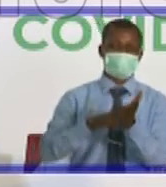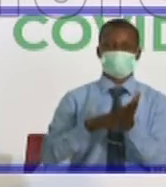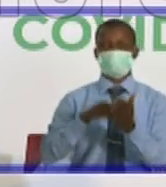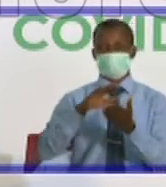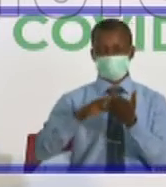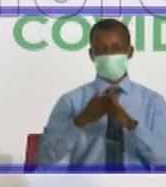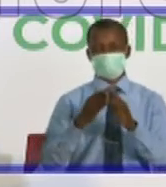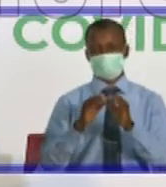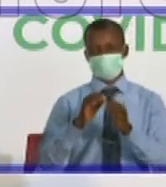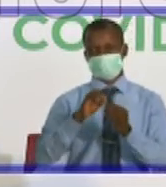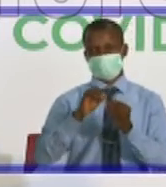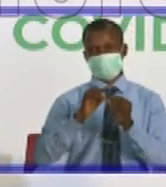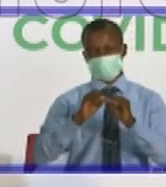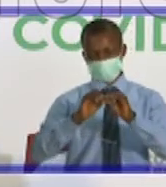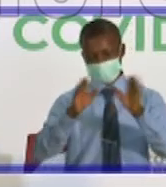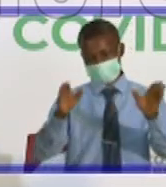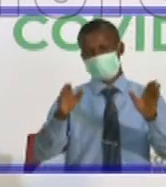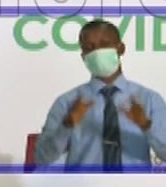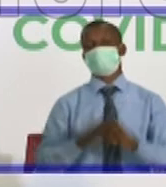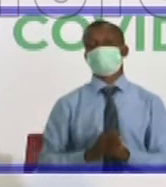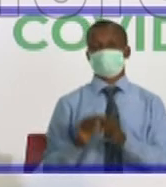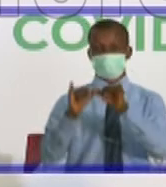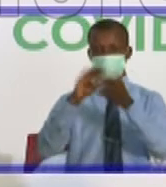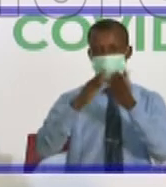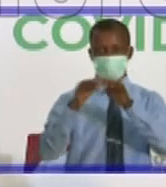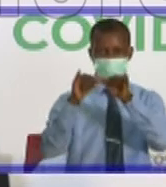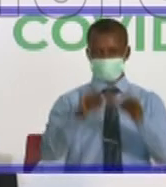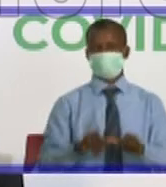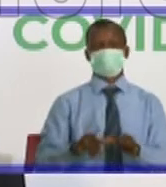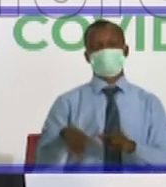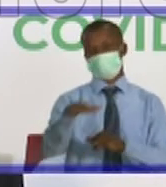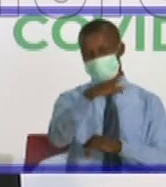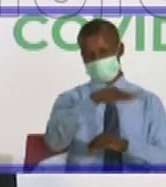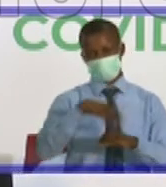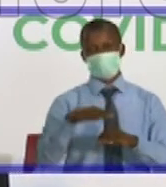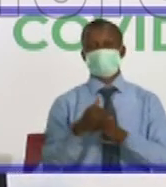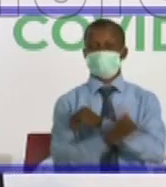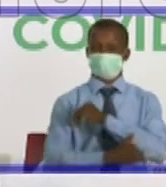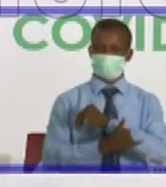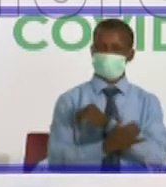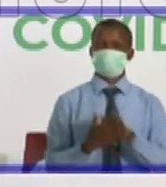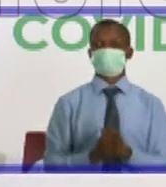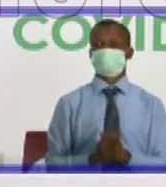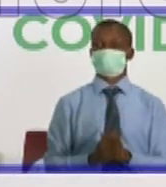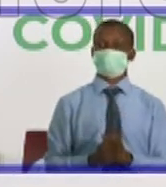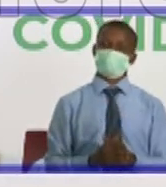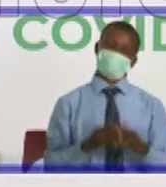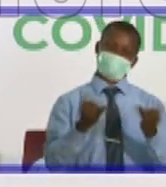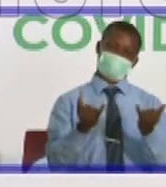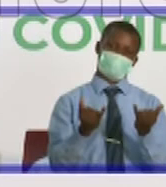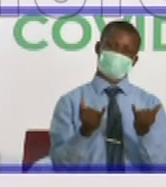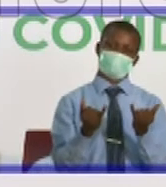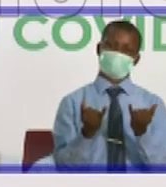straightforward and standardized across the country. So in conclusion,